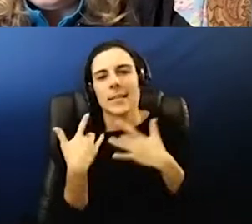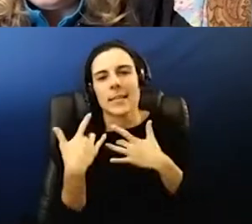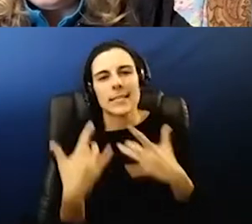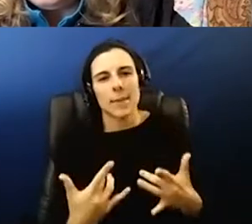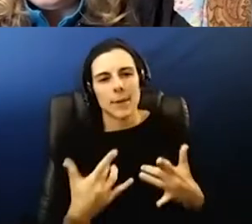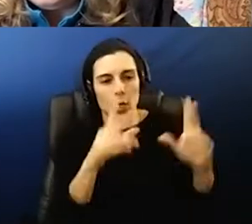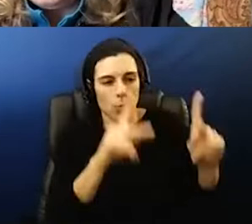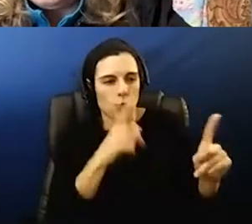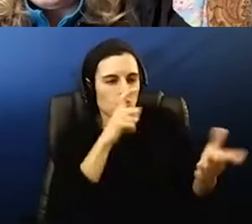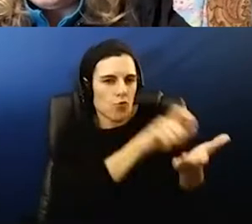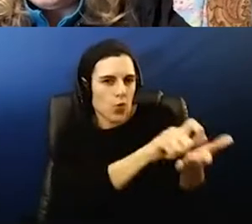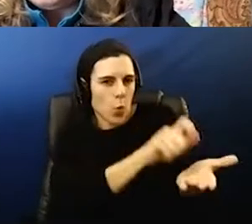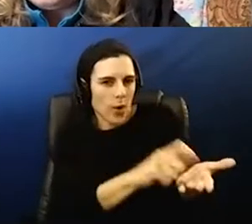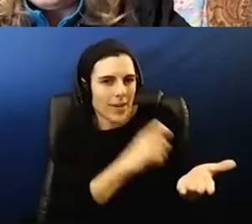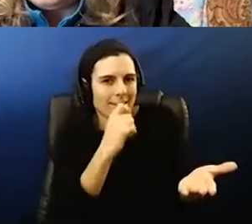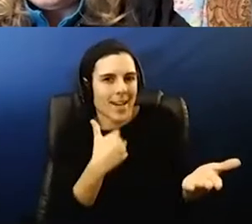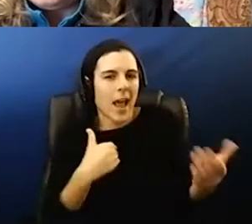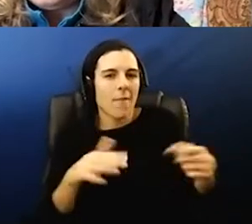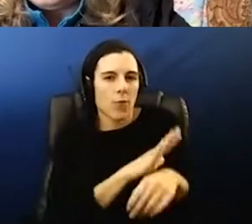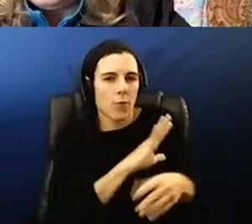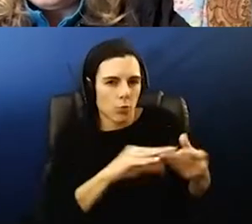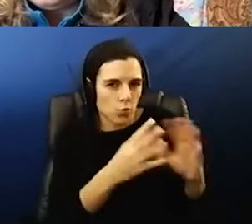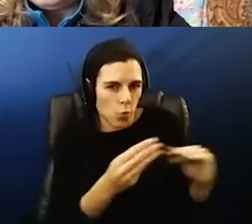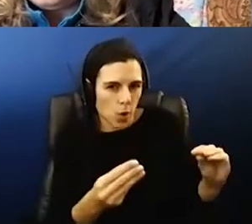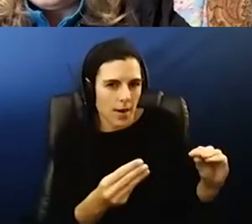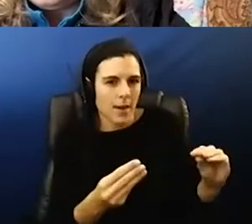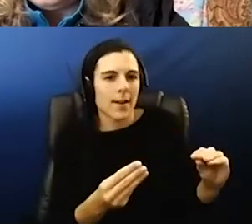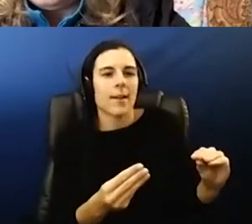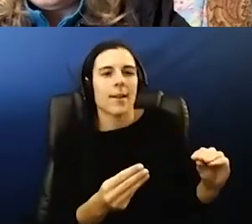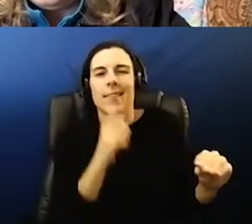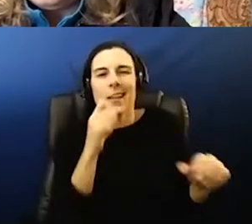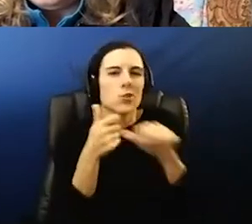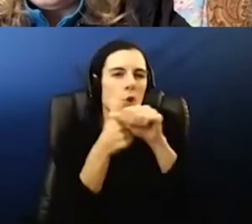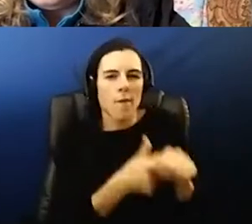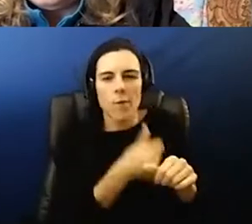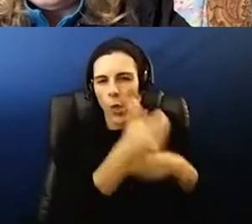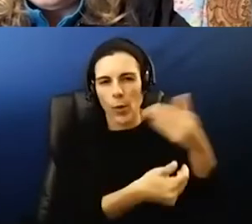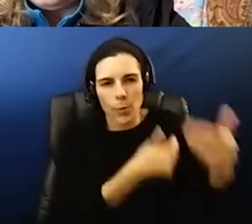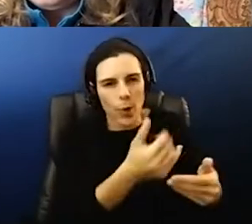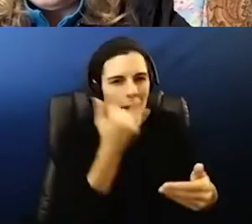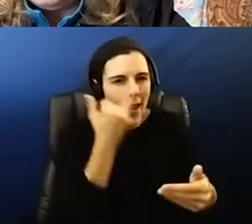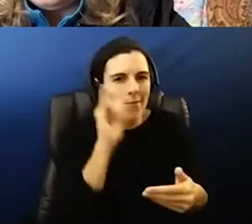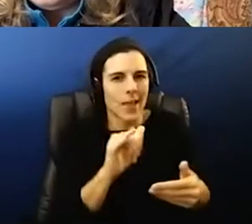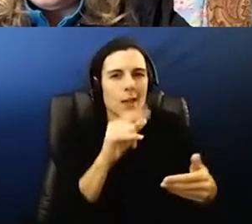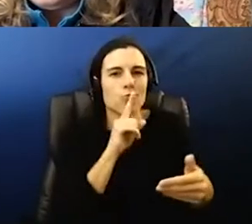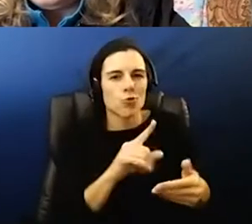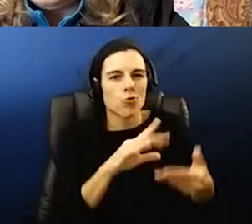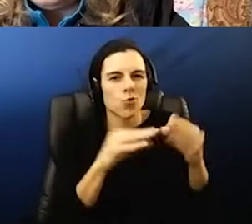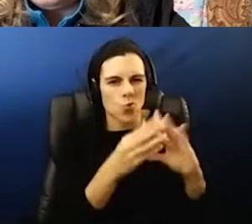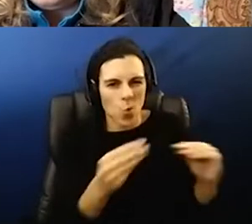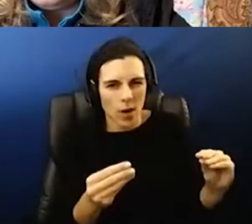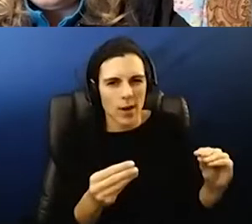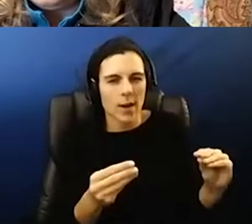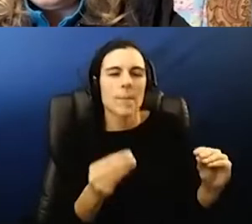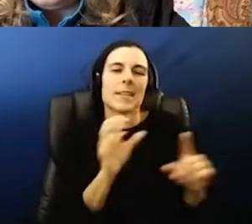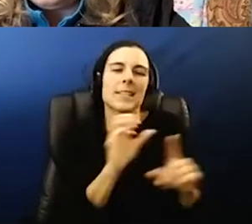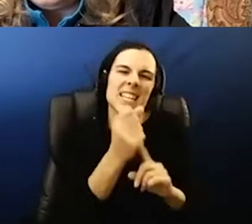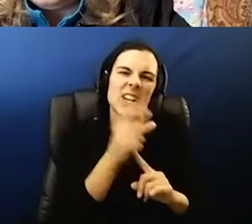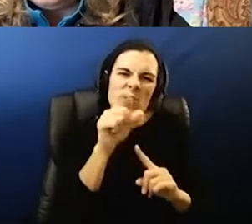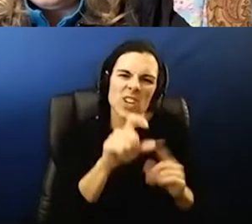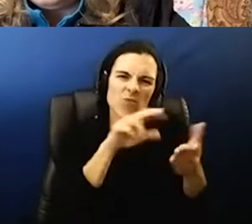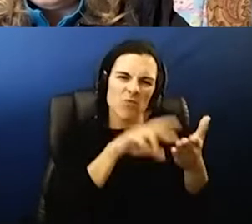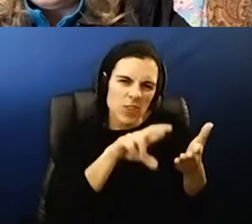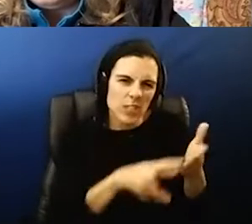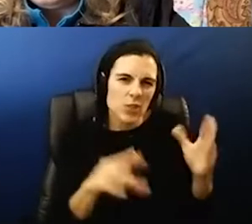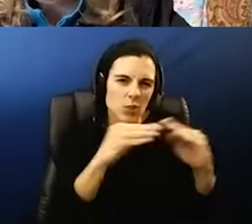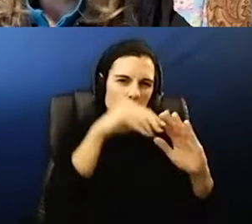story but if that is the whole story that certainly isn't following the protocol so anyway it would be one of those scenarios where we just need to have a little